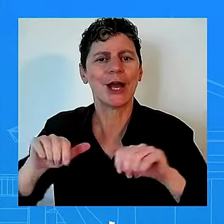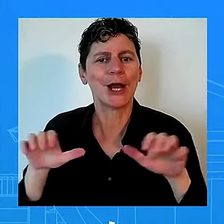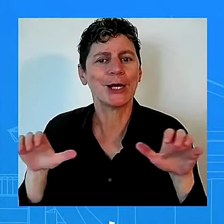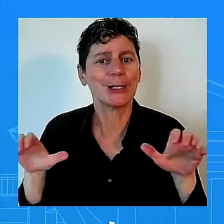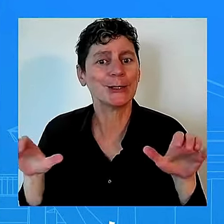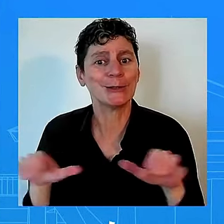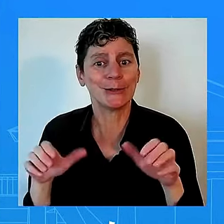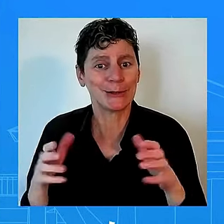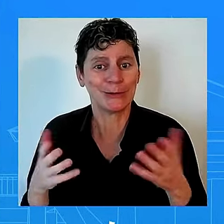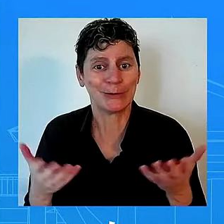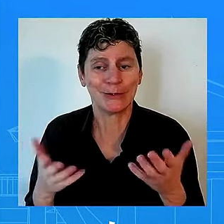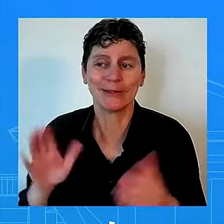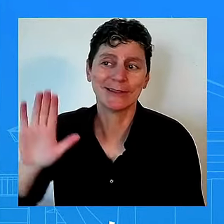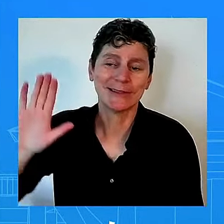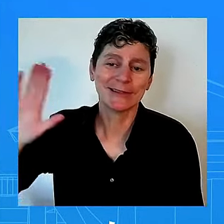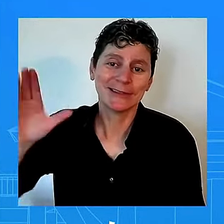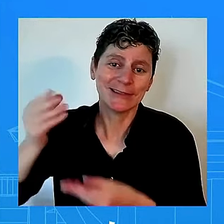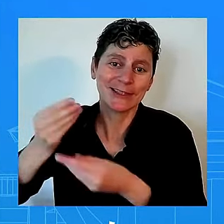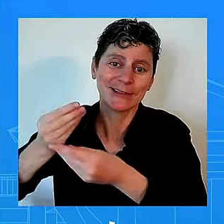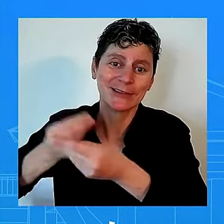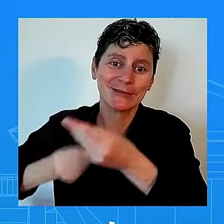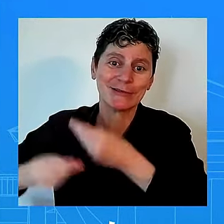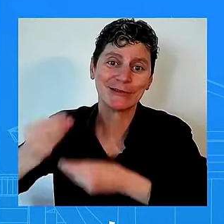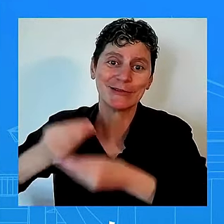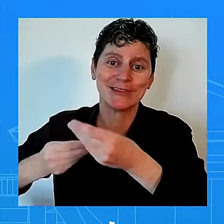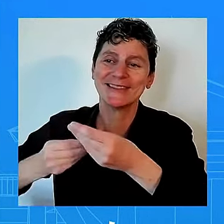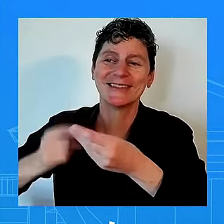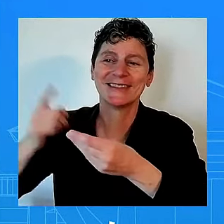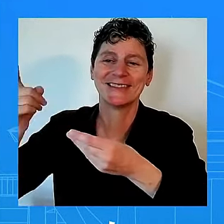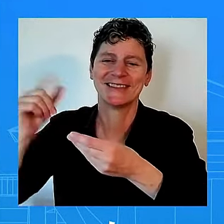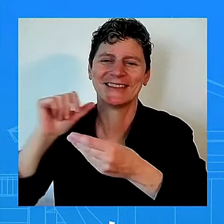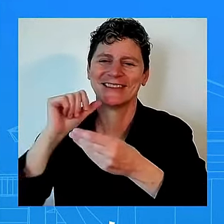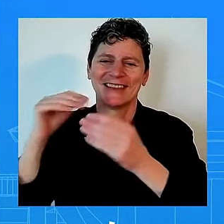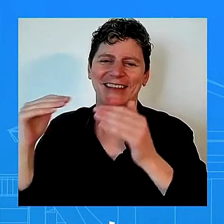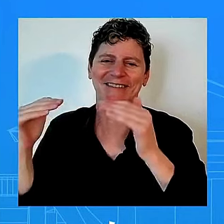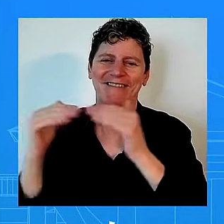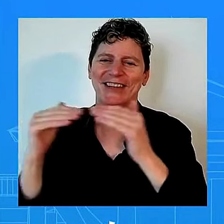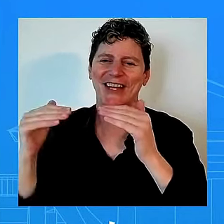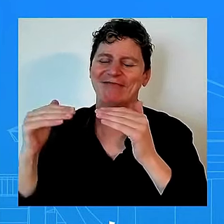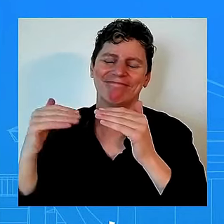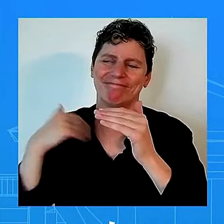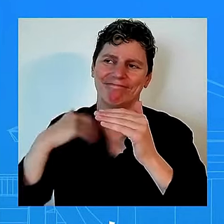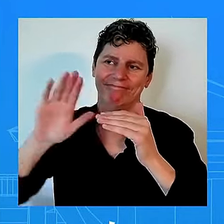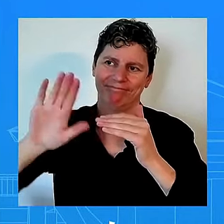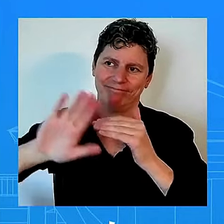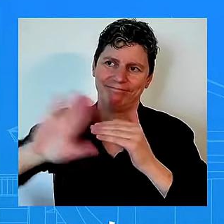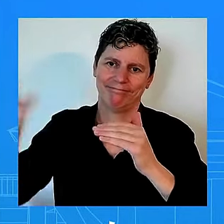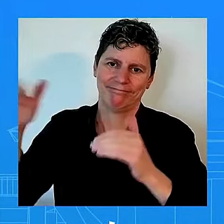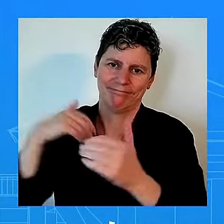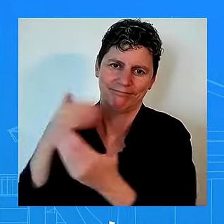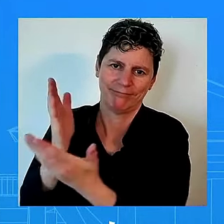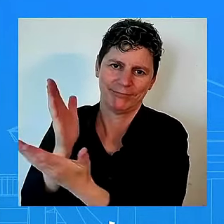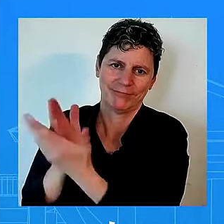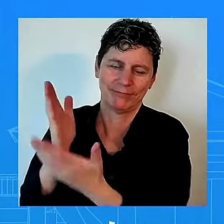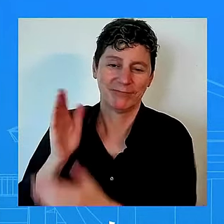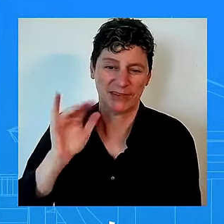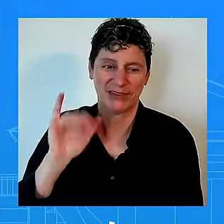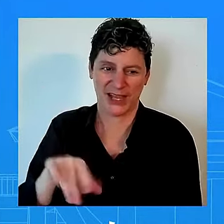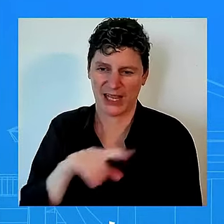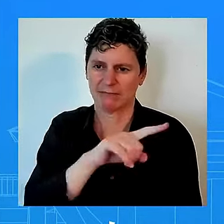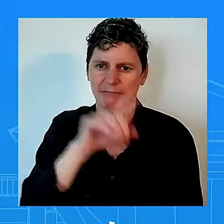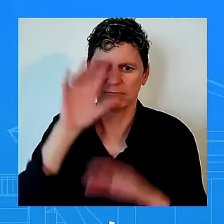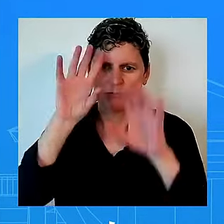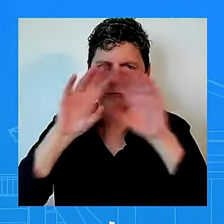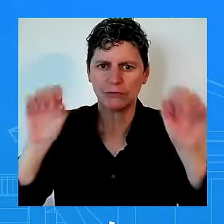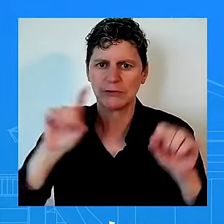was the commitment that this president made in may and that's the commitment that will continue and this is about american workers and businesses and we're